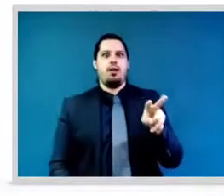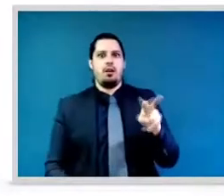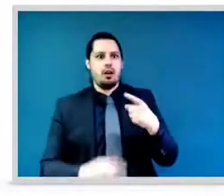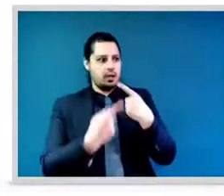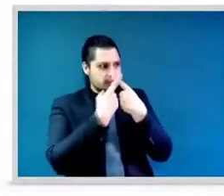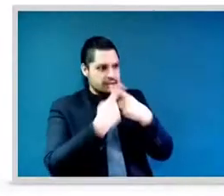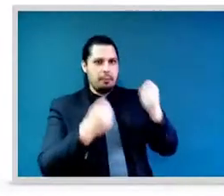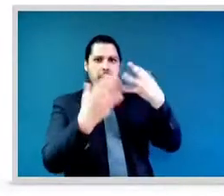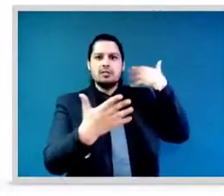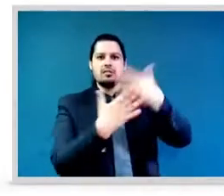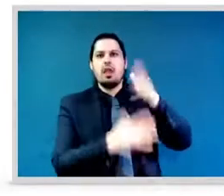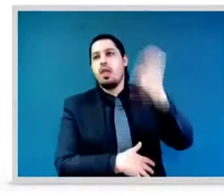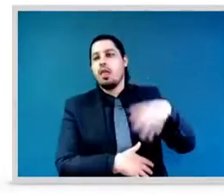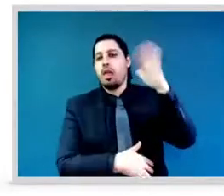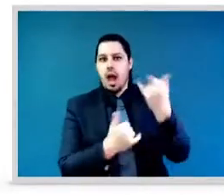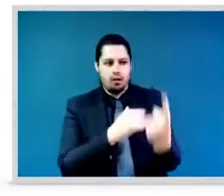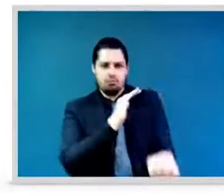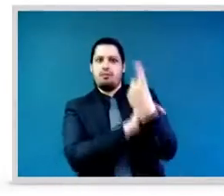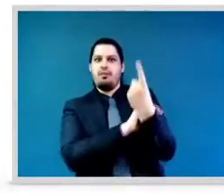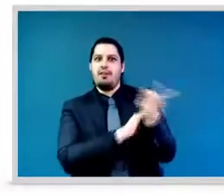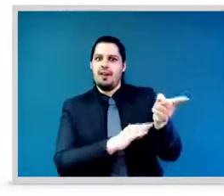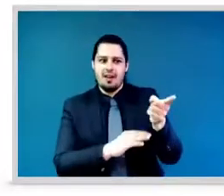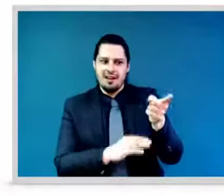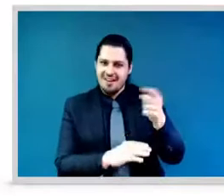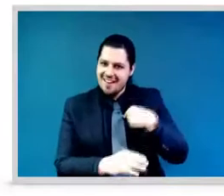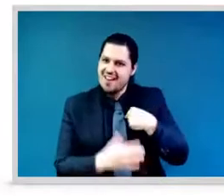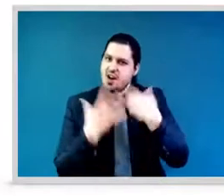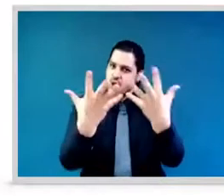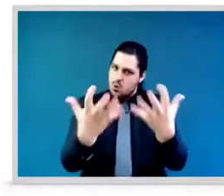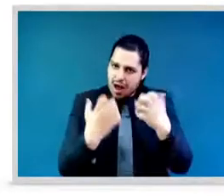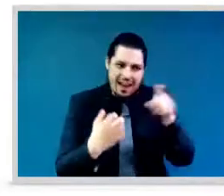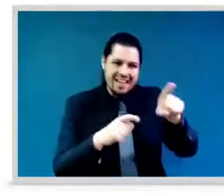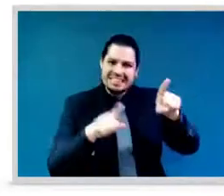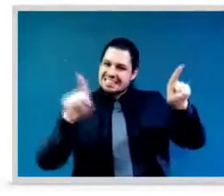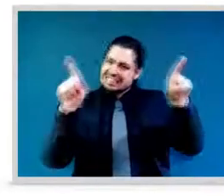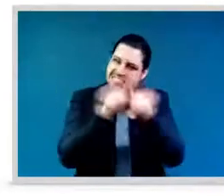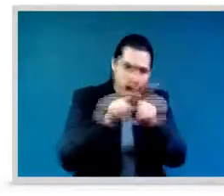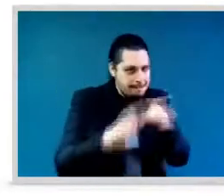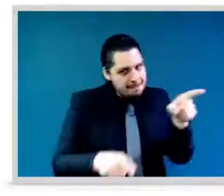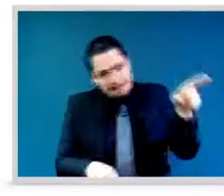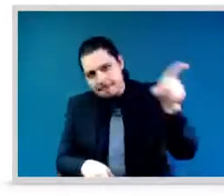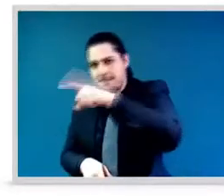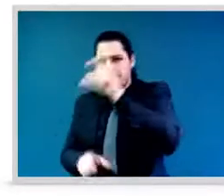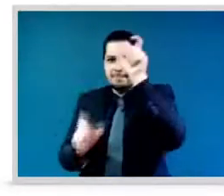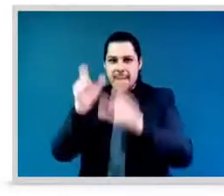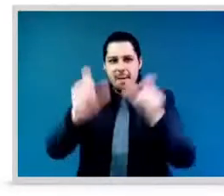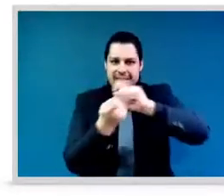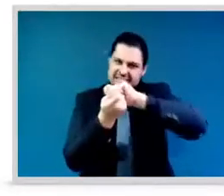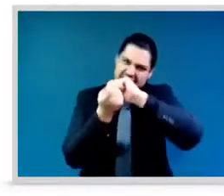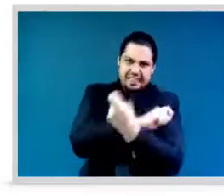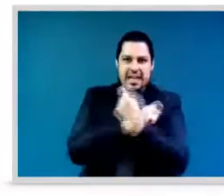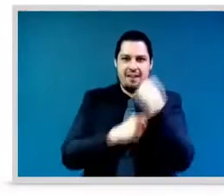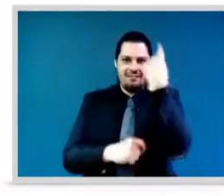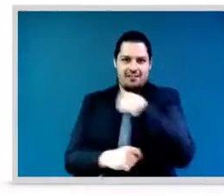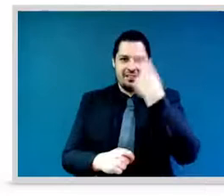women's equality is not isolated to just women. It of course affects everyone, men, children, girls, boys, non